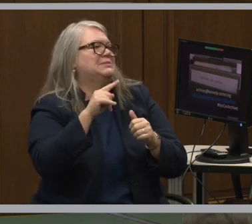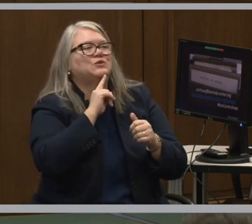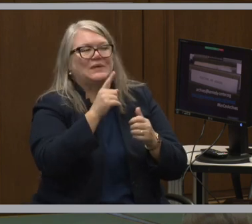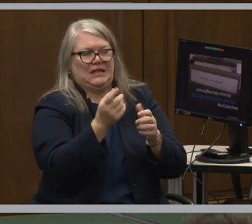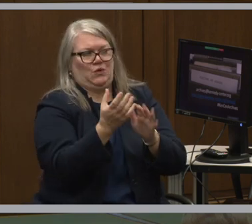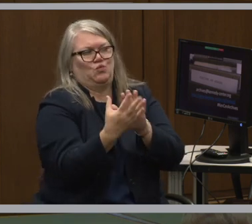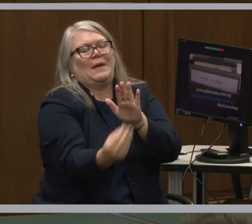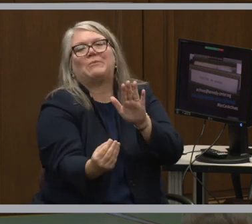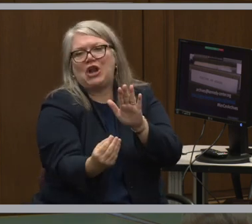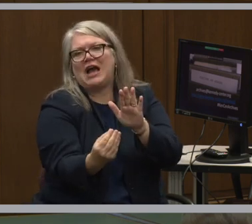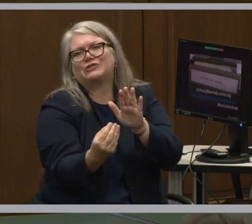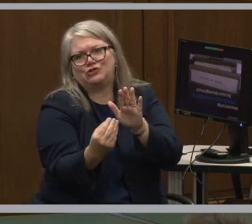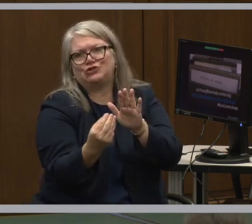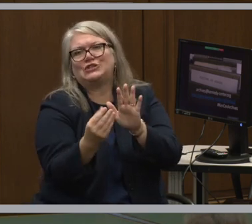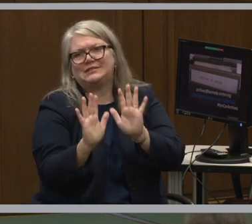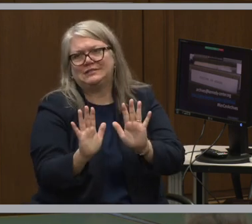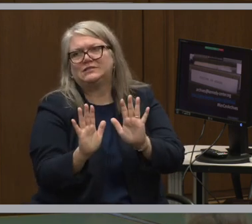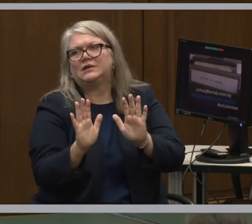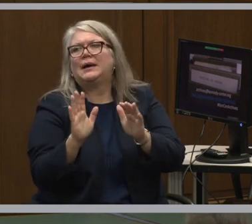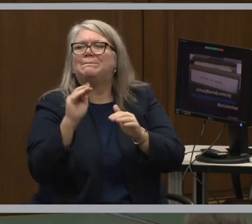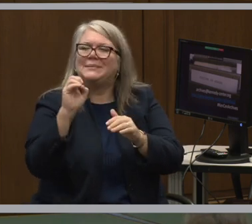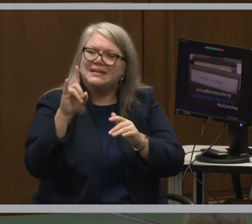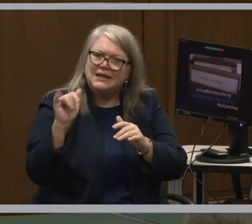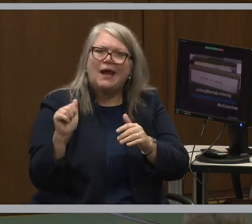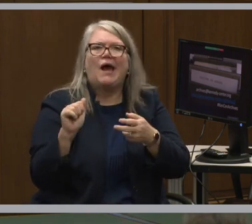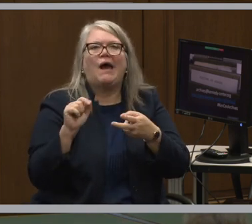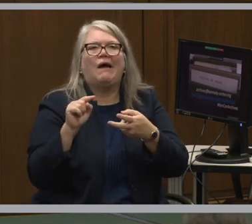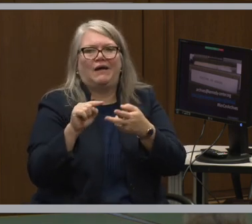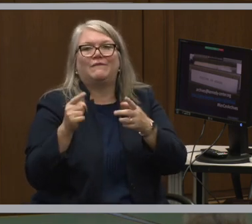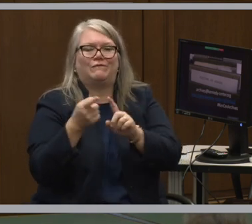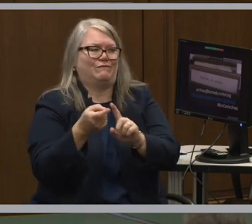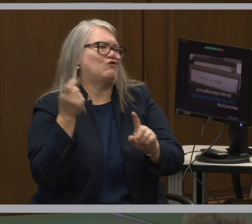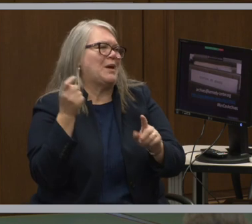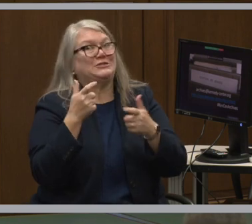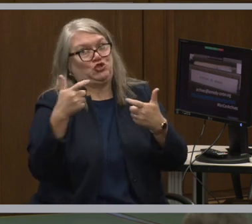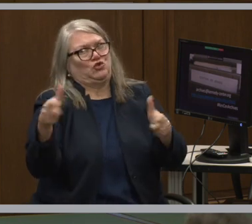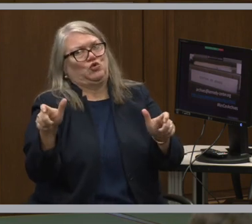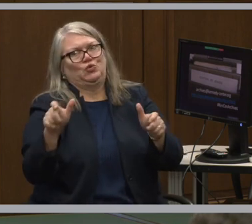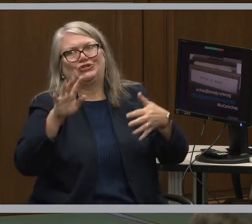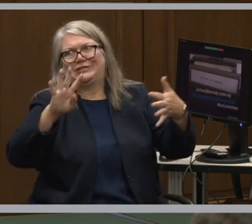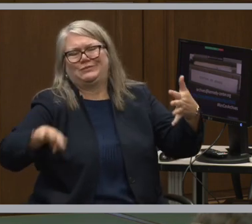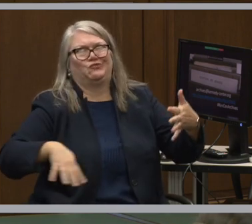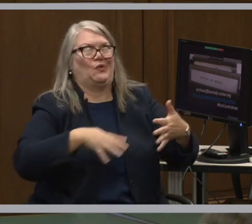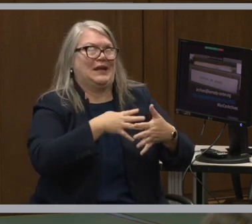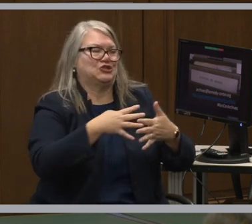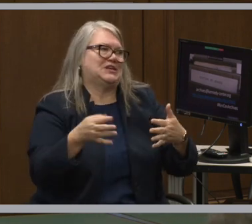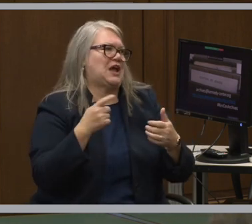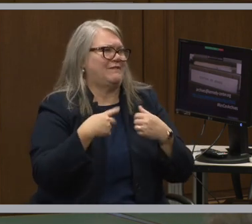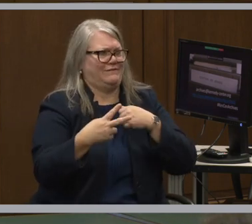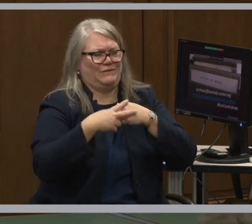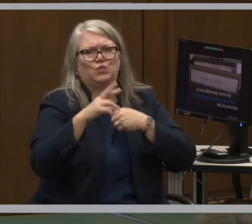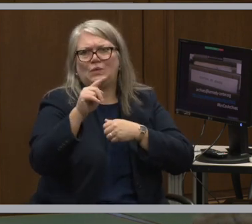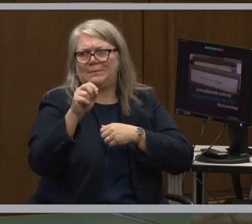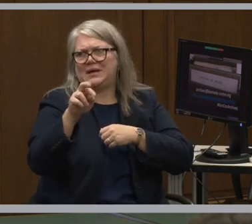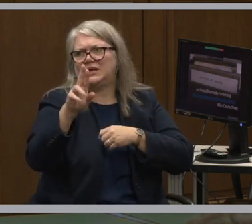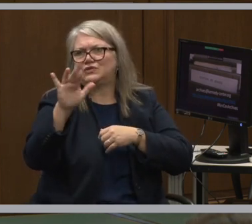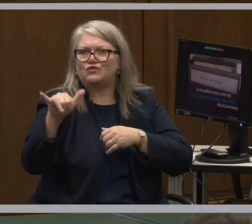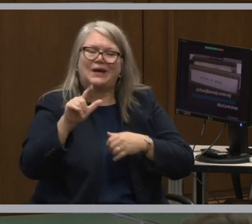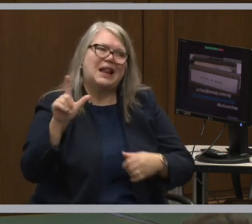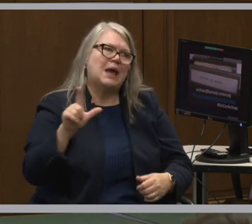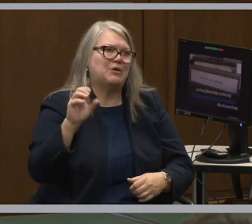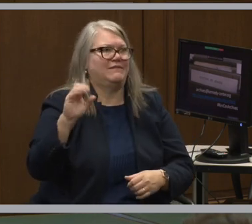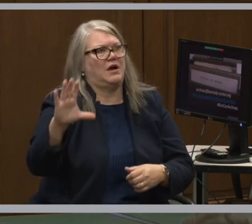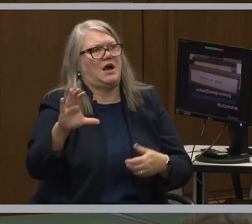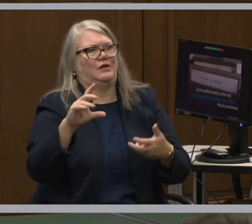is reproductions and media, and they came from, I mean, it's a huge spreadsheet of repositories, Library of